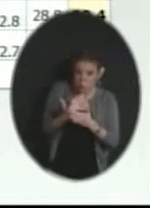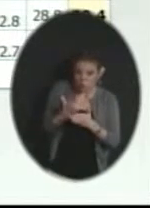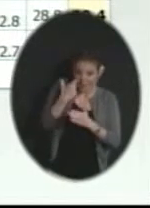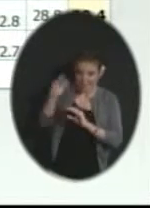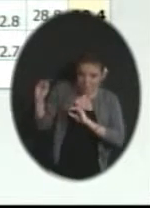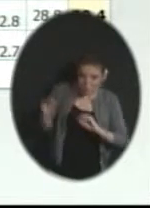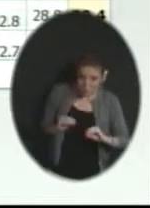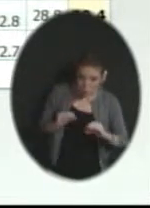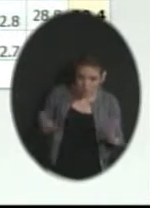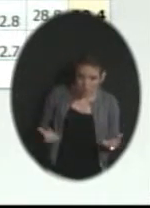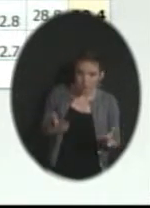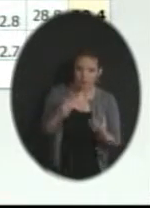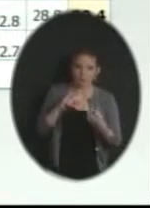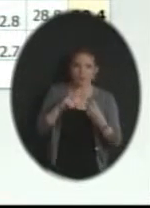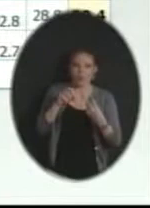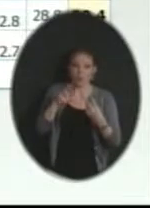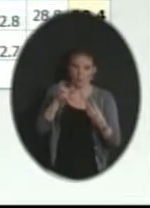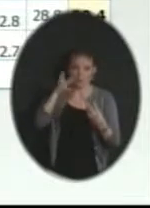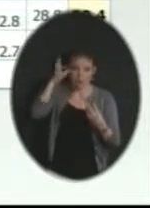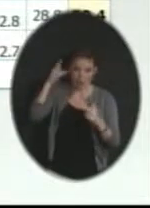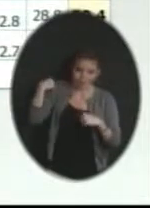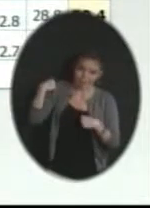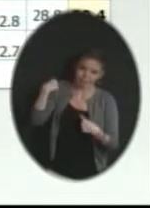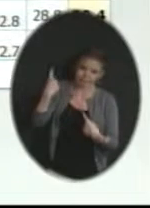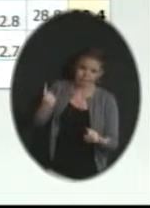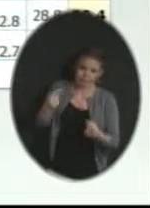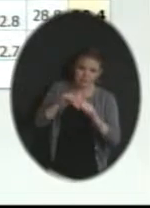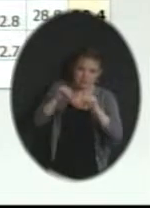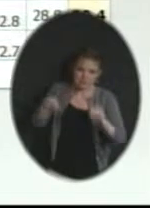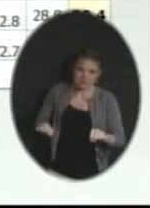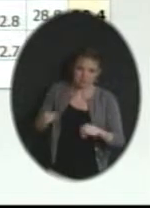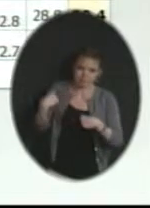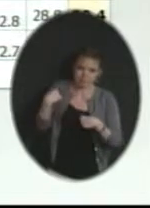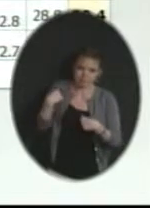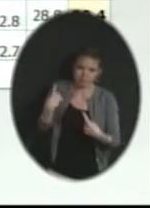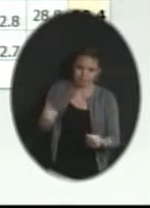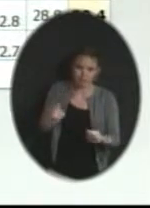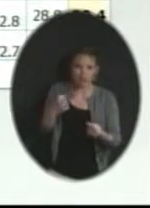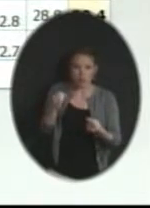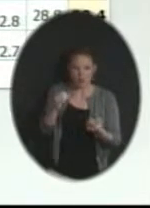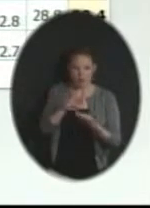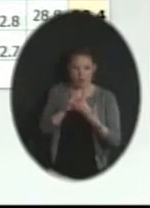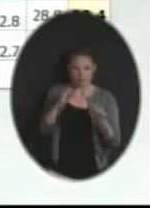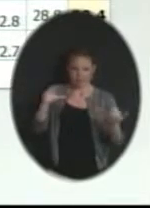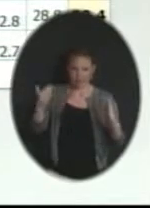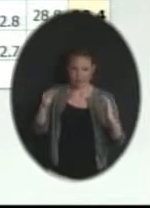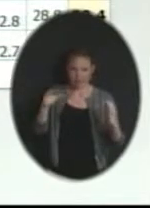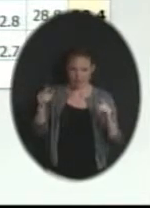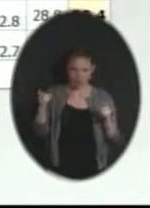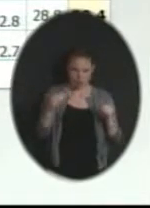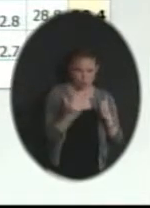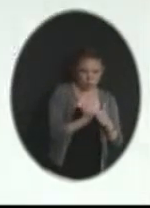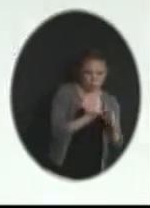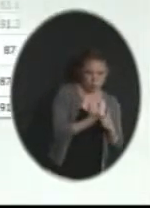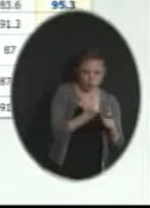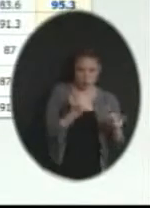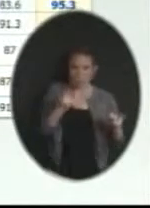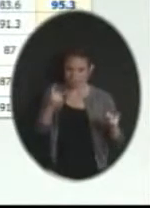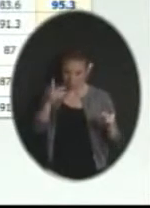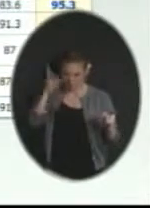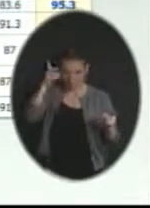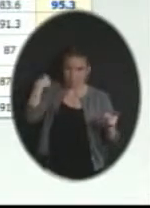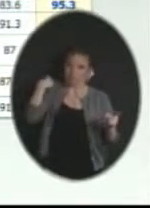versus those also that have been in the system for quite some time. So it's good for us to be able to look at all areas in that.